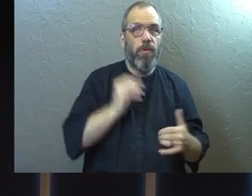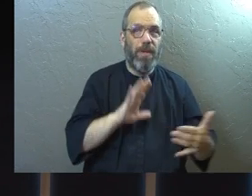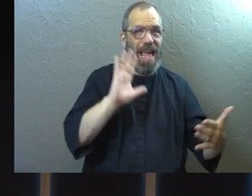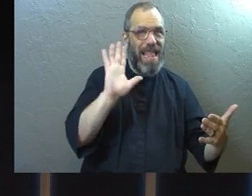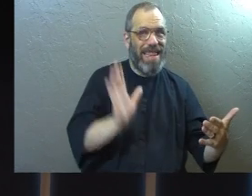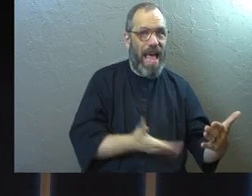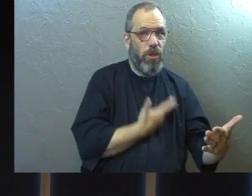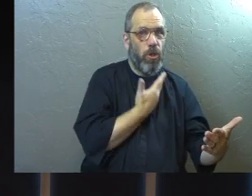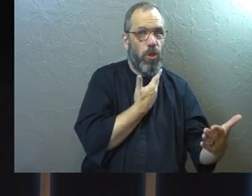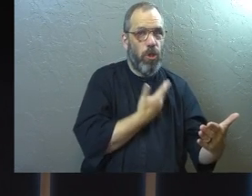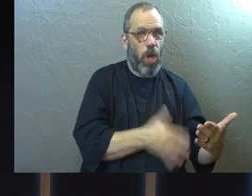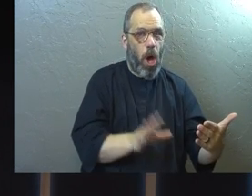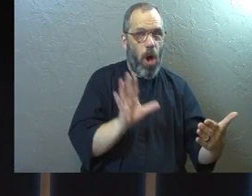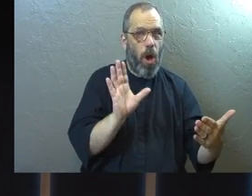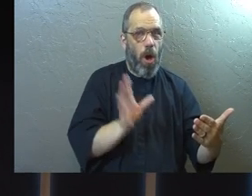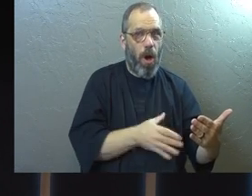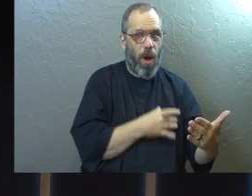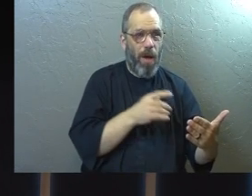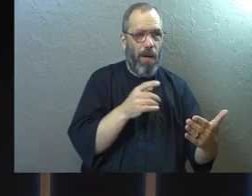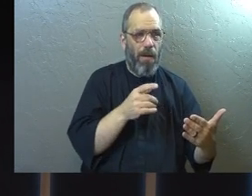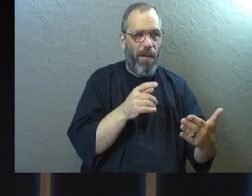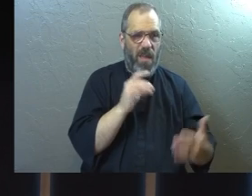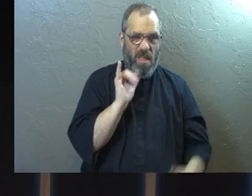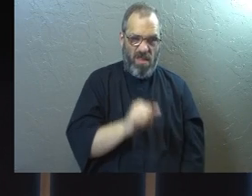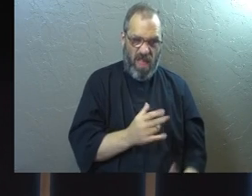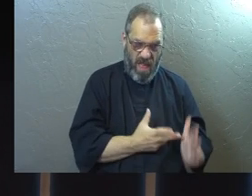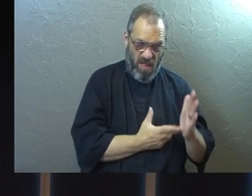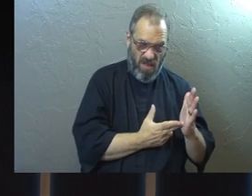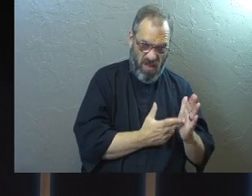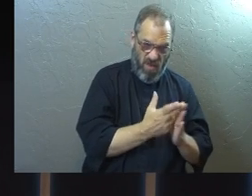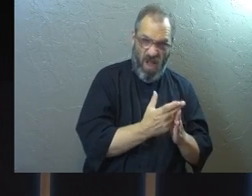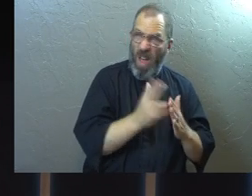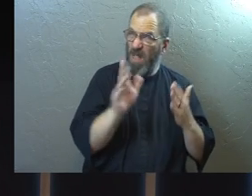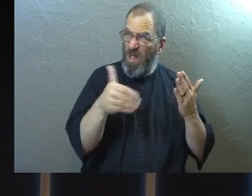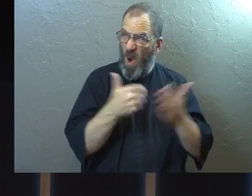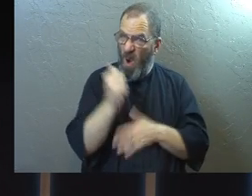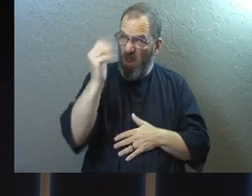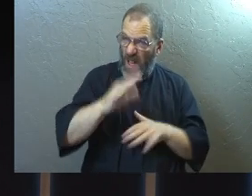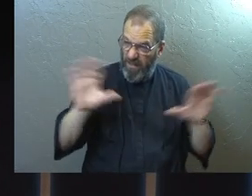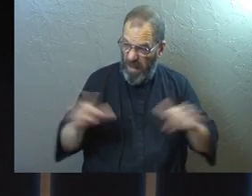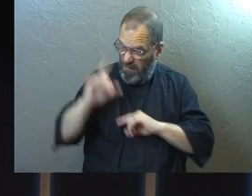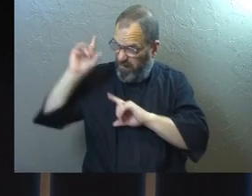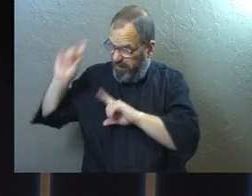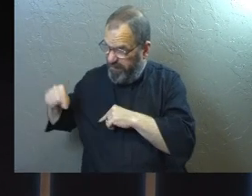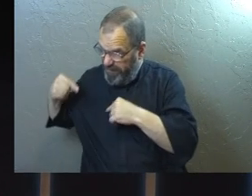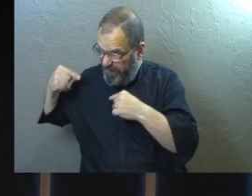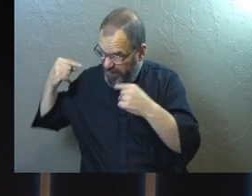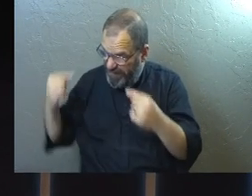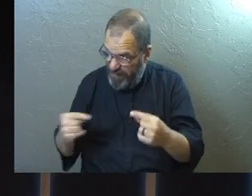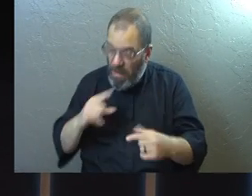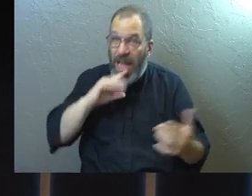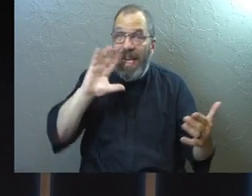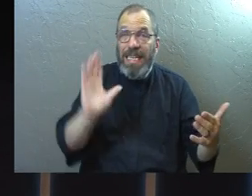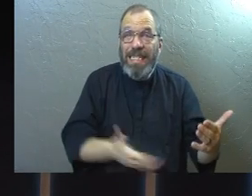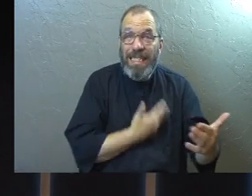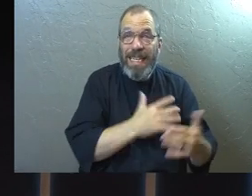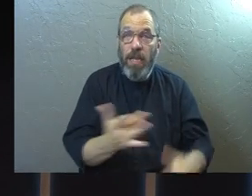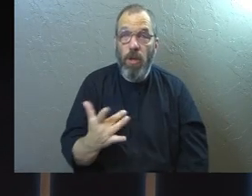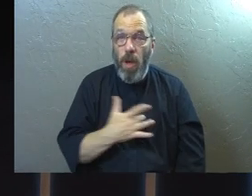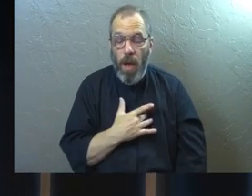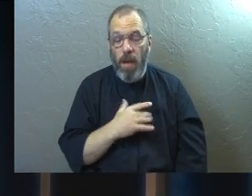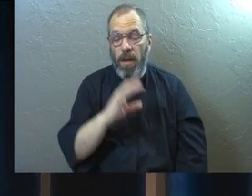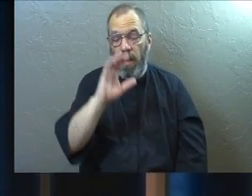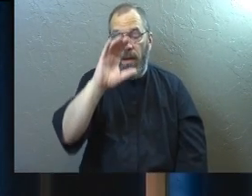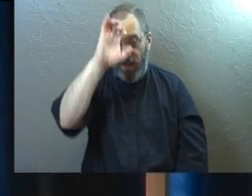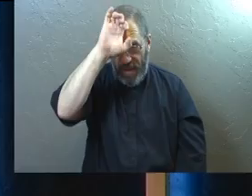And that's going to be the question as we go through is, is the truth of all that God has done for you singing into your heart? Ephesians